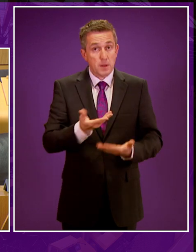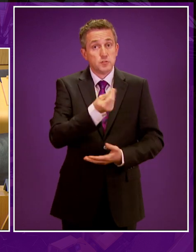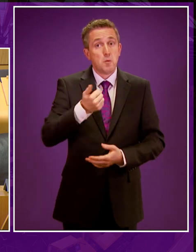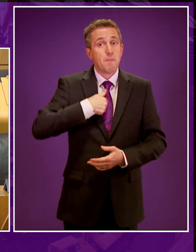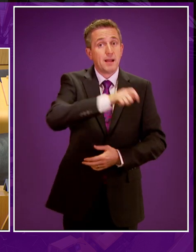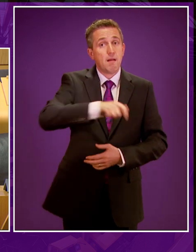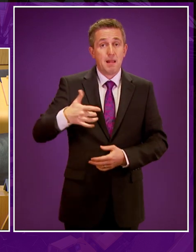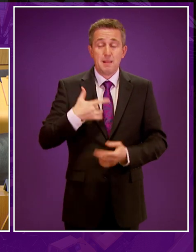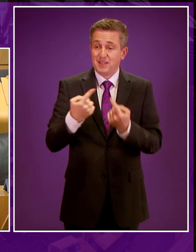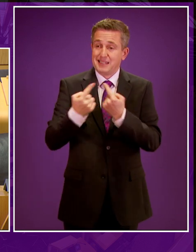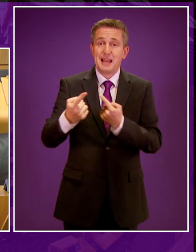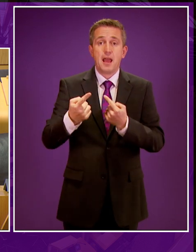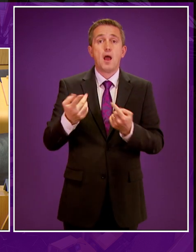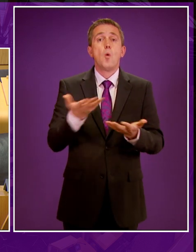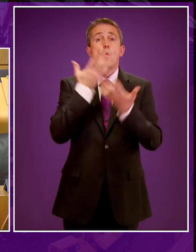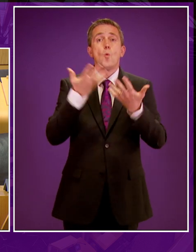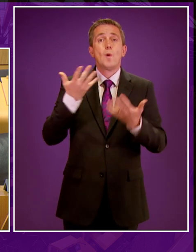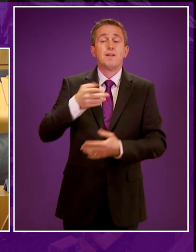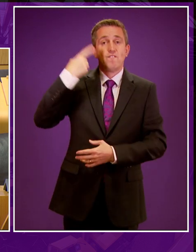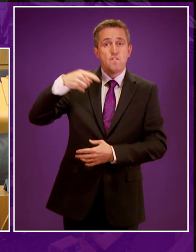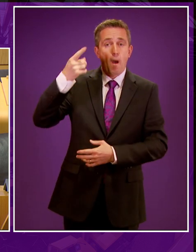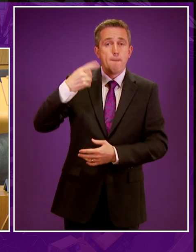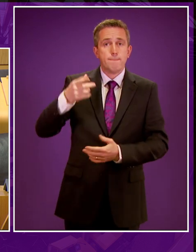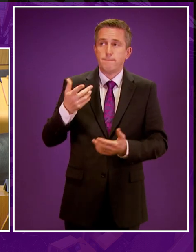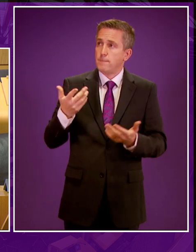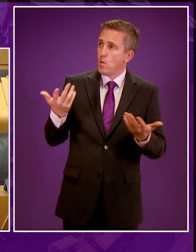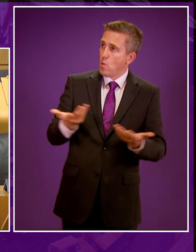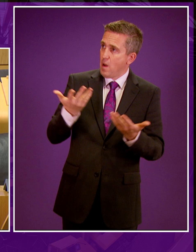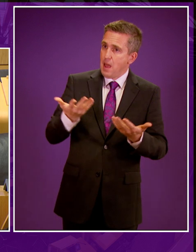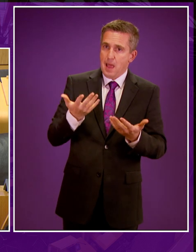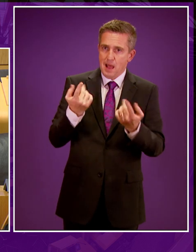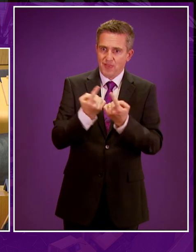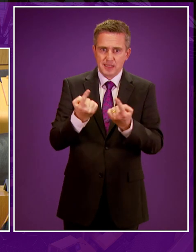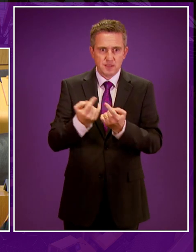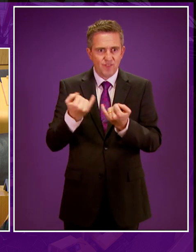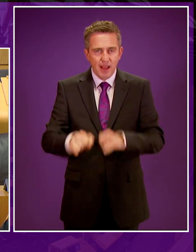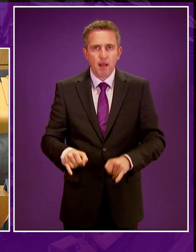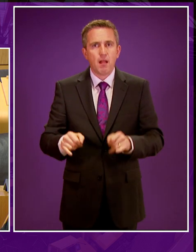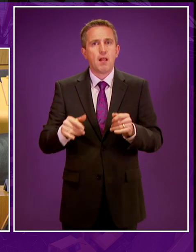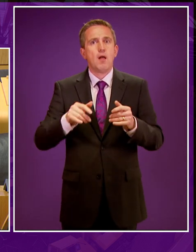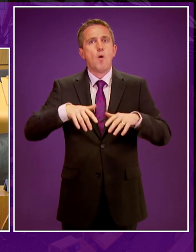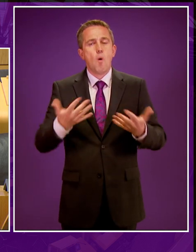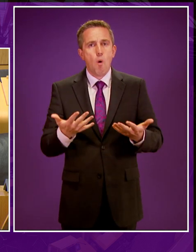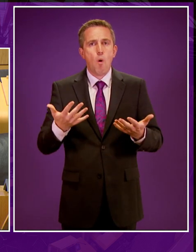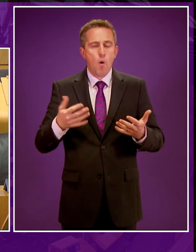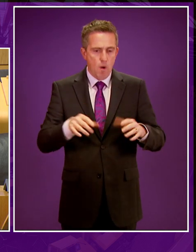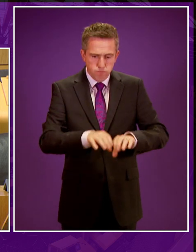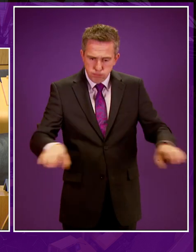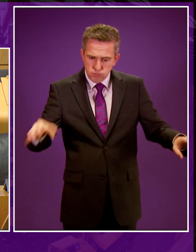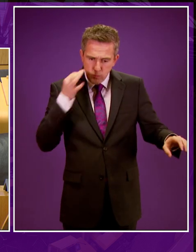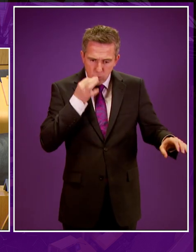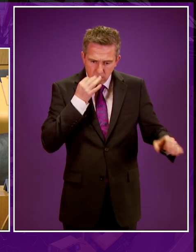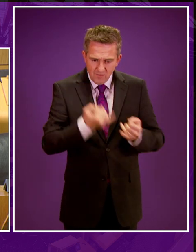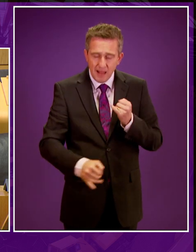living close to wind farm who experience issues with water boreholes failing or becoming contaminated as a result of turbine installations.